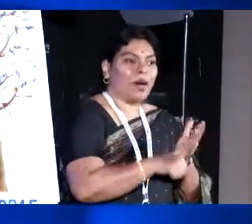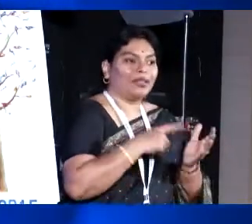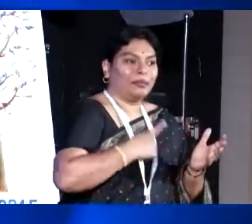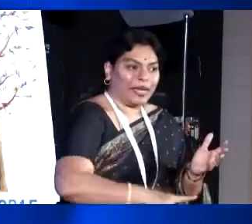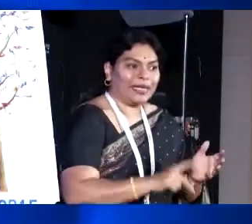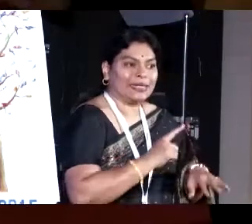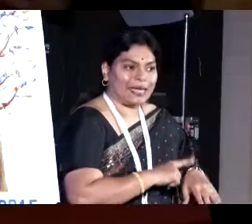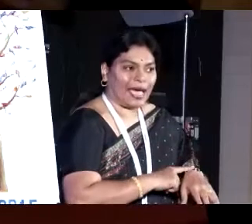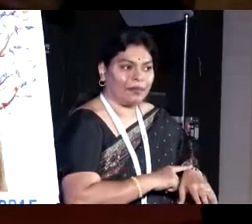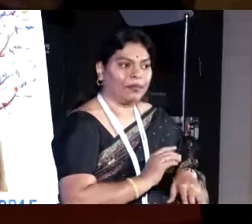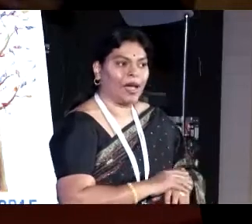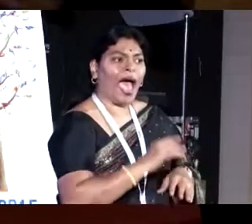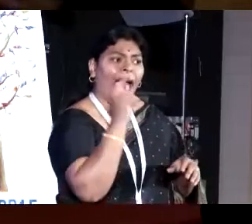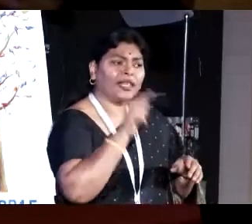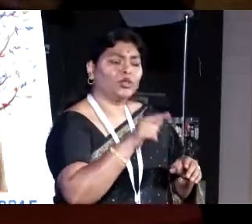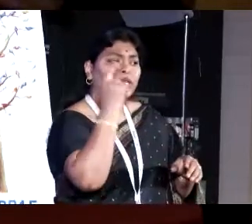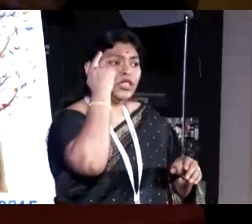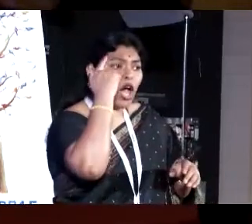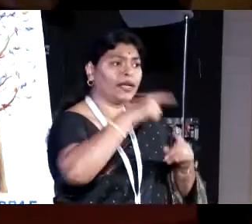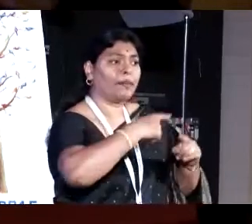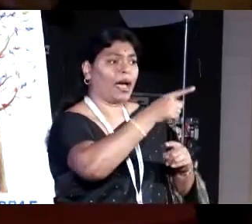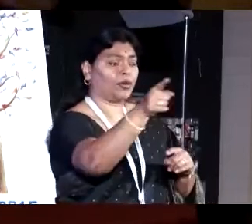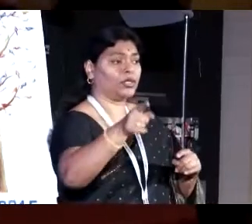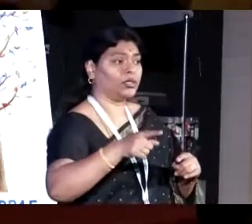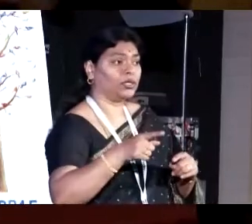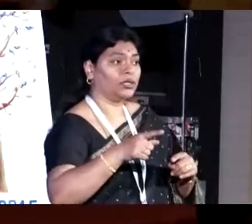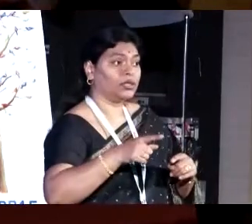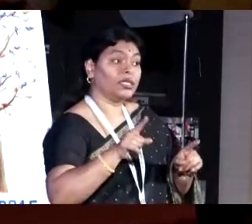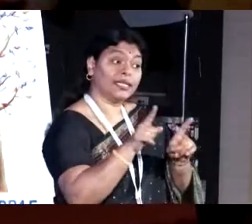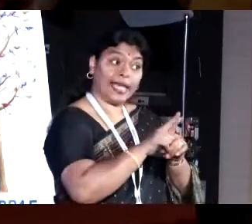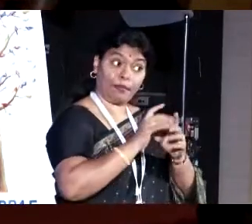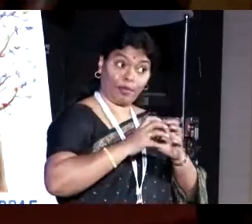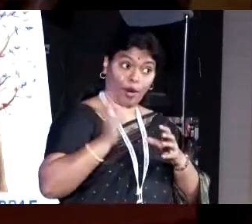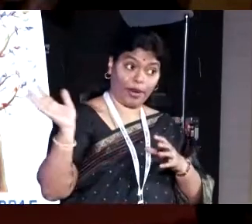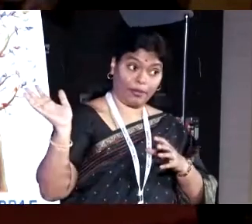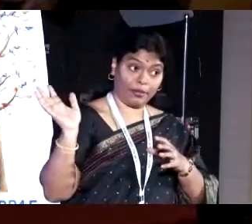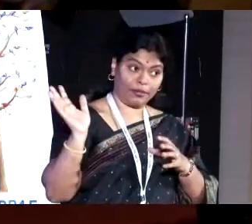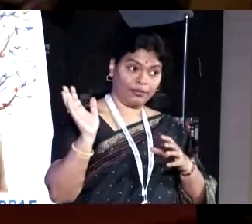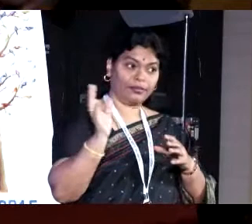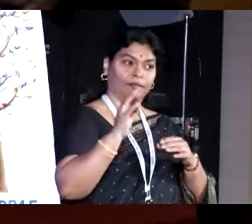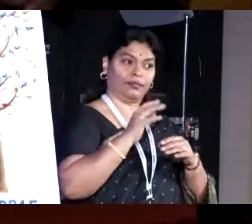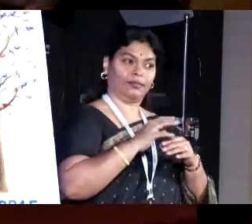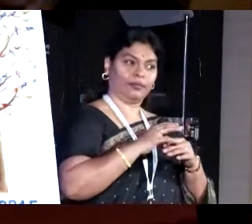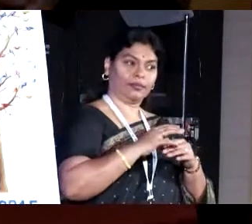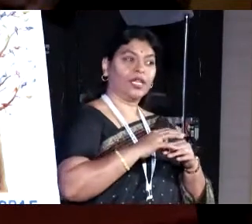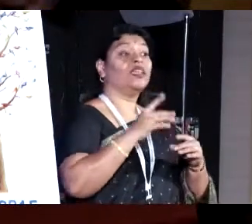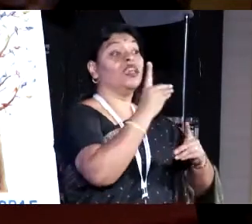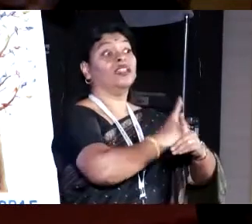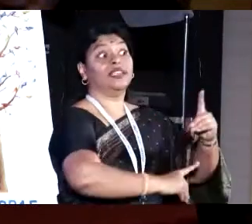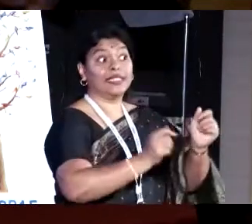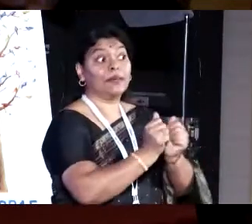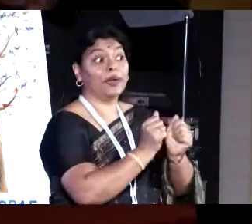many of us have actually thought about the same issue for the so-called disabled communities?